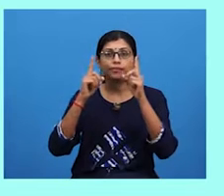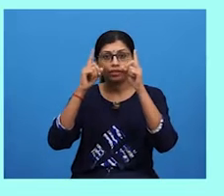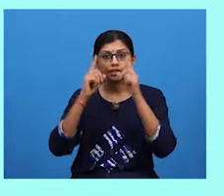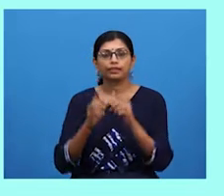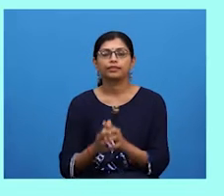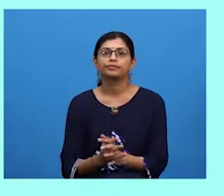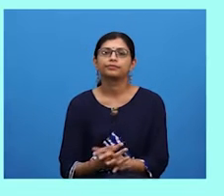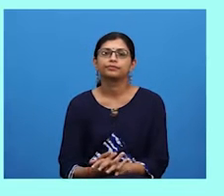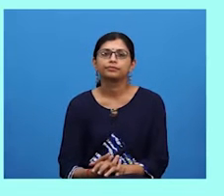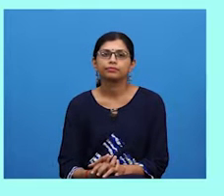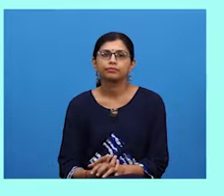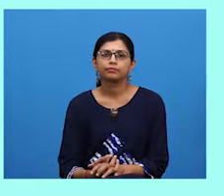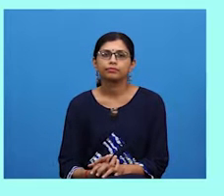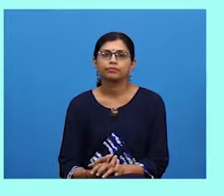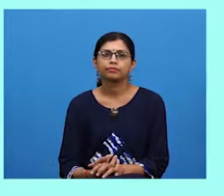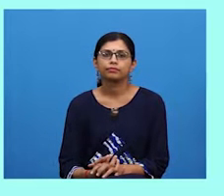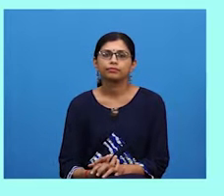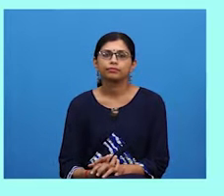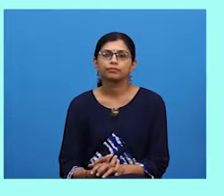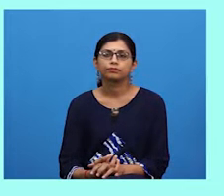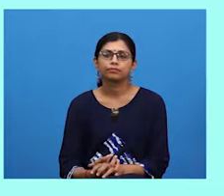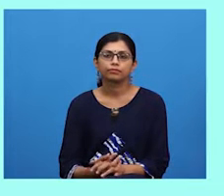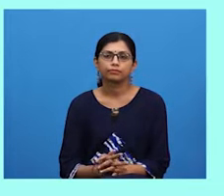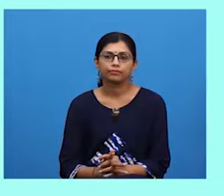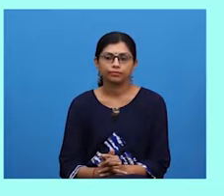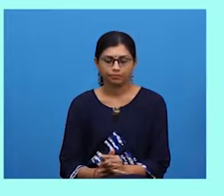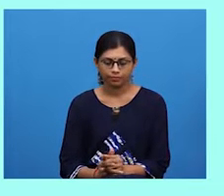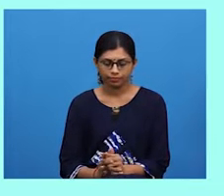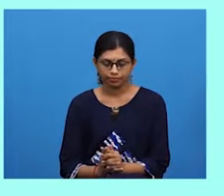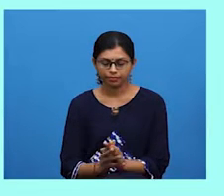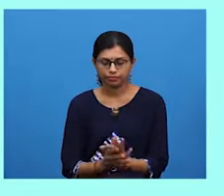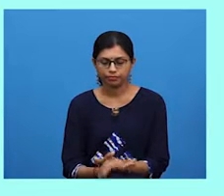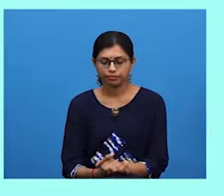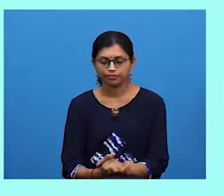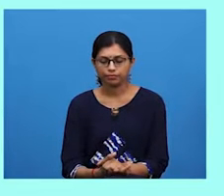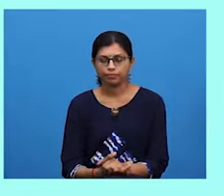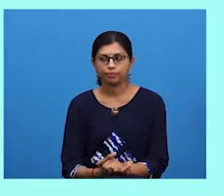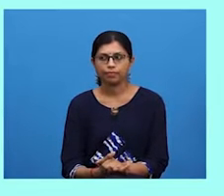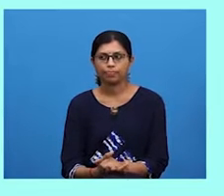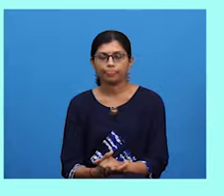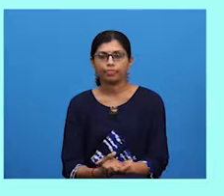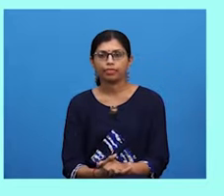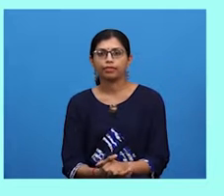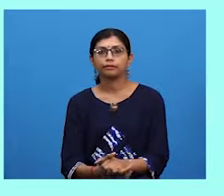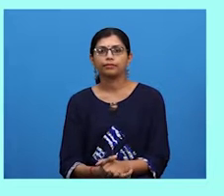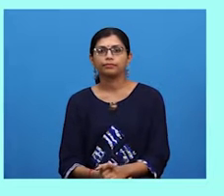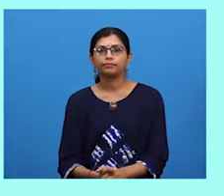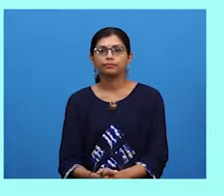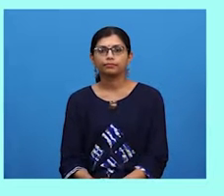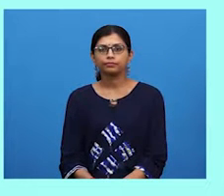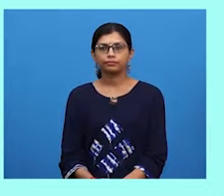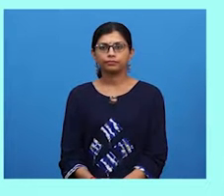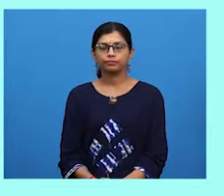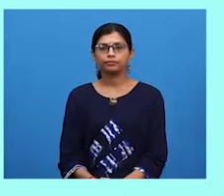interesting filters and added features which make it easier for me to create great